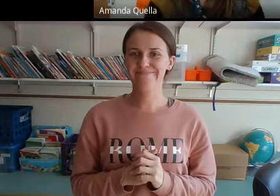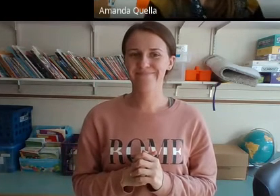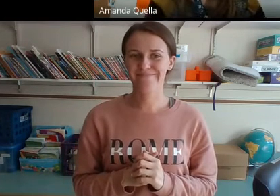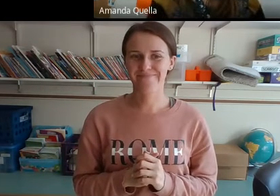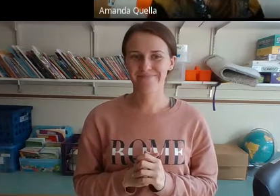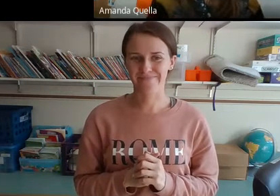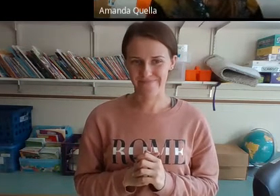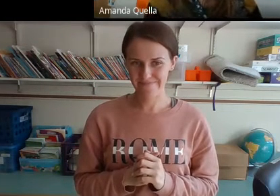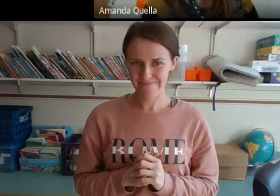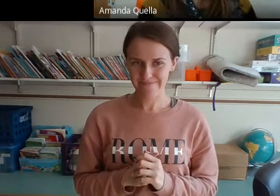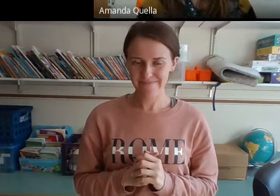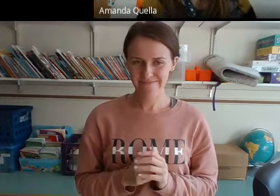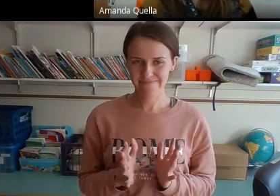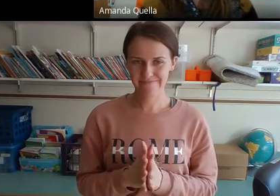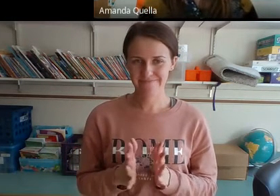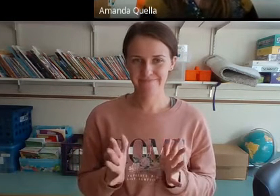and Audrey Wood.